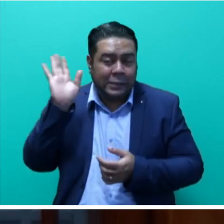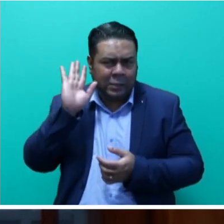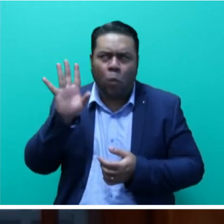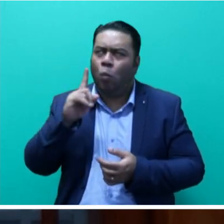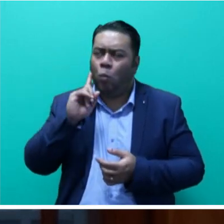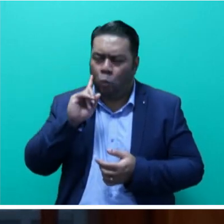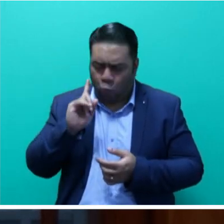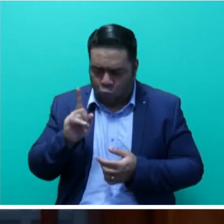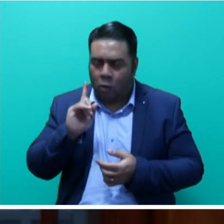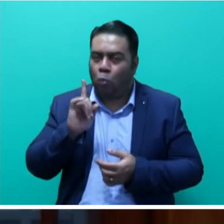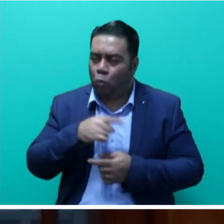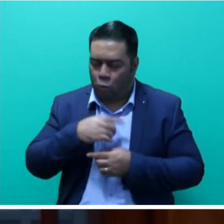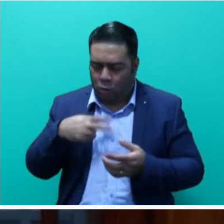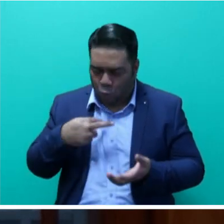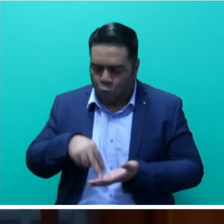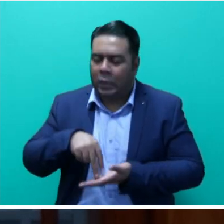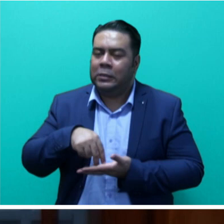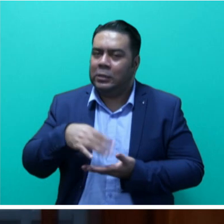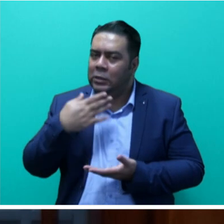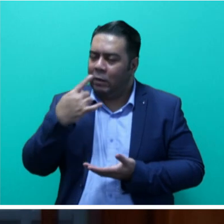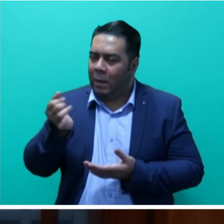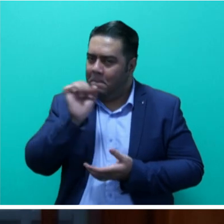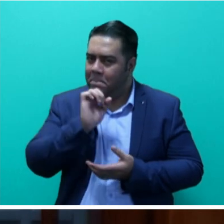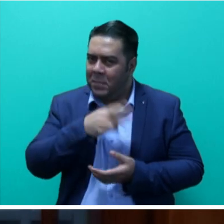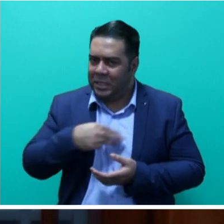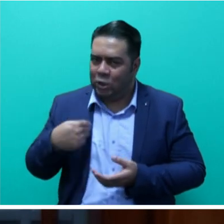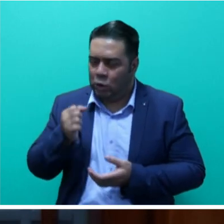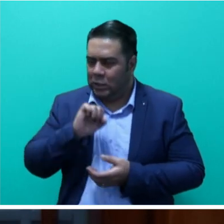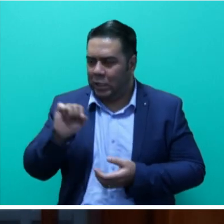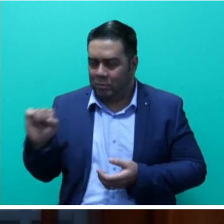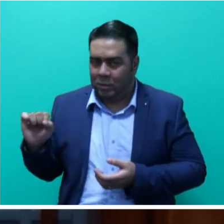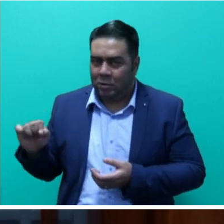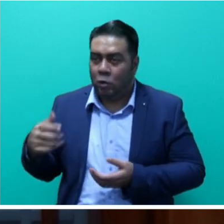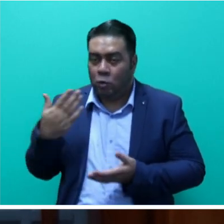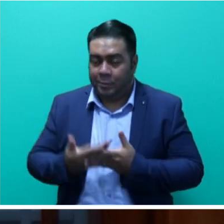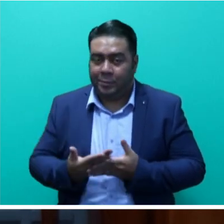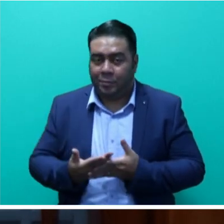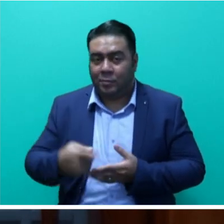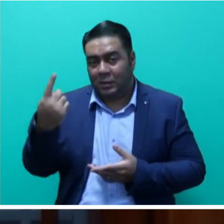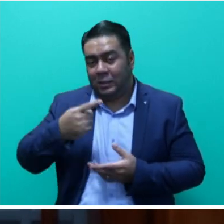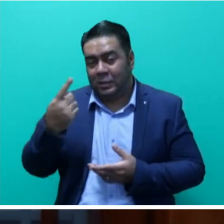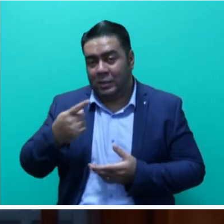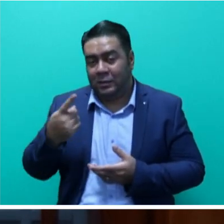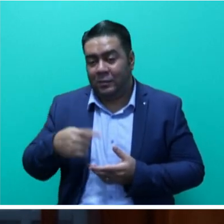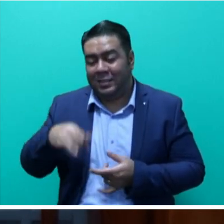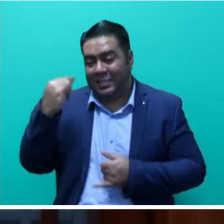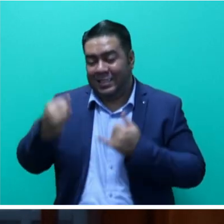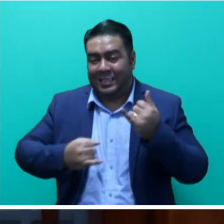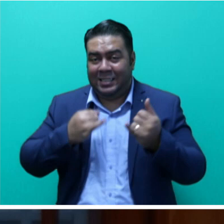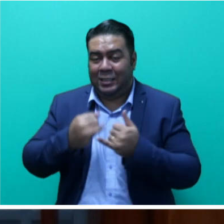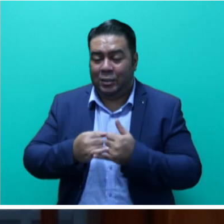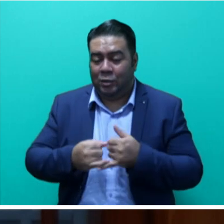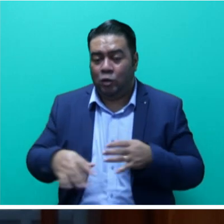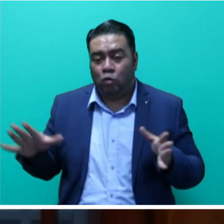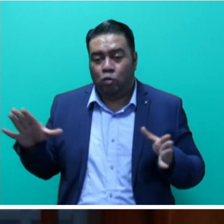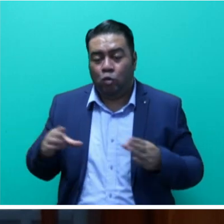Honourable Speaker, rise to provide a ministerial statement on a recent trip on the 11th International Cooperative